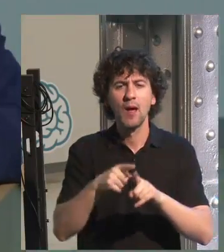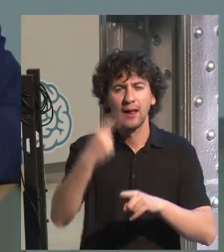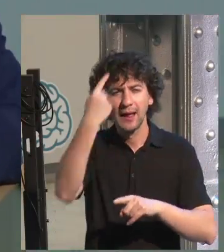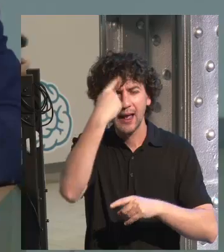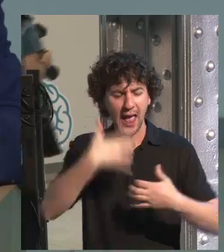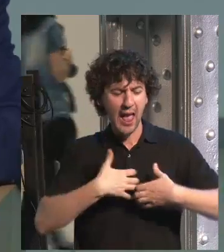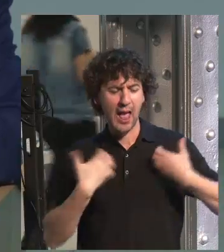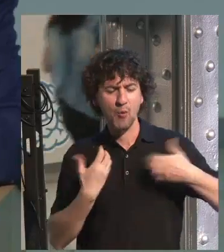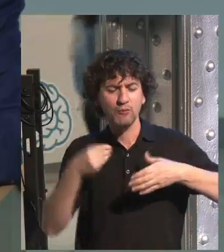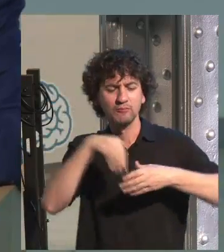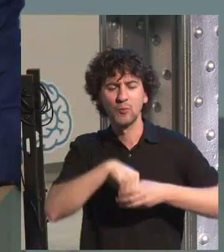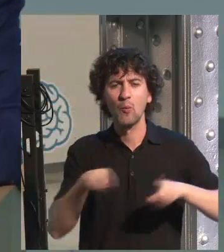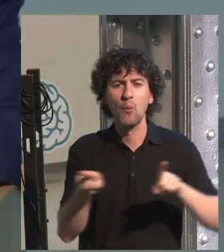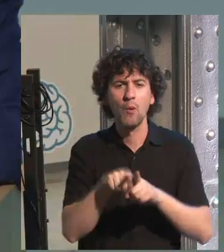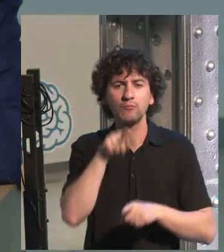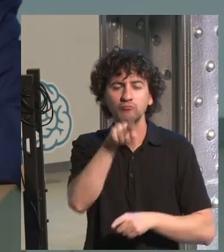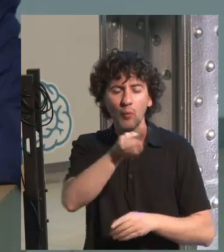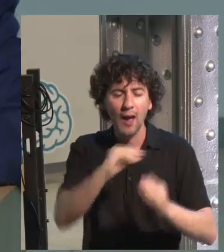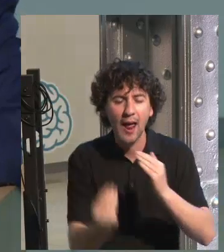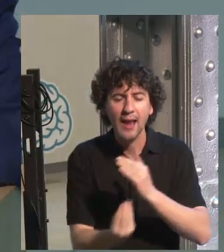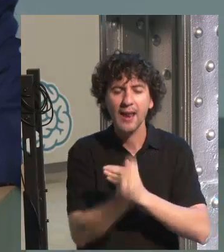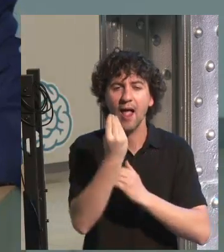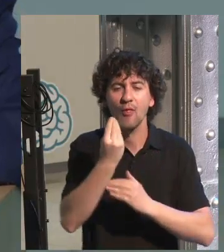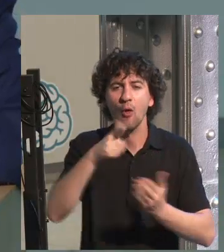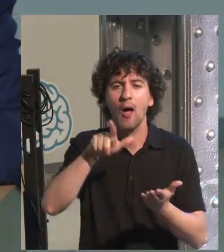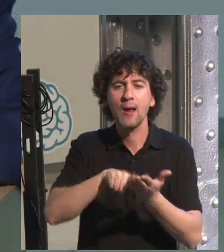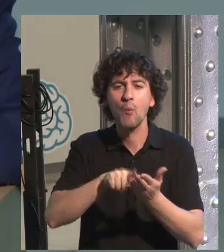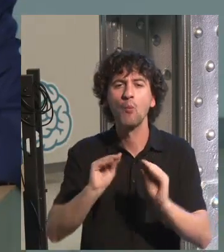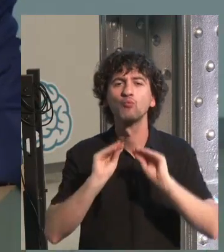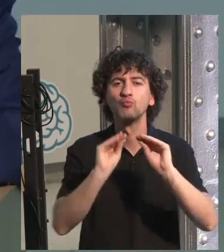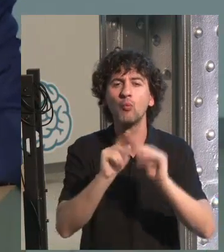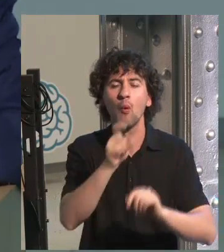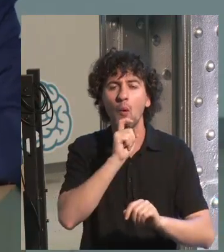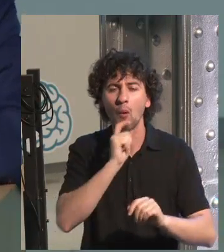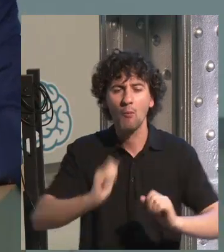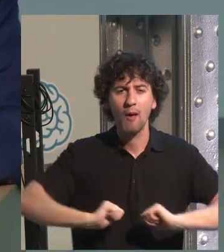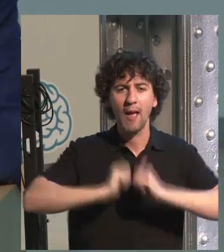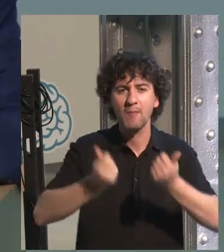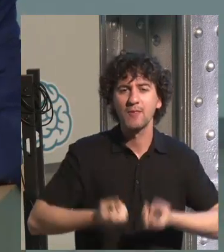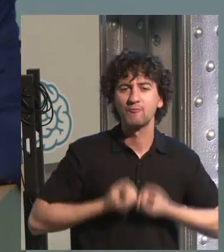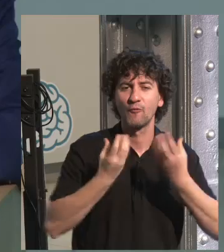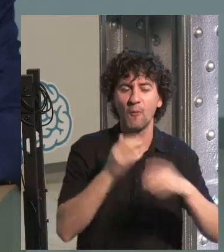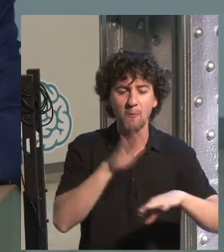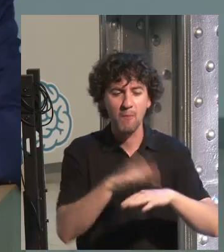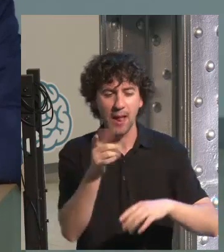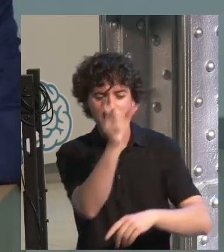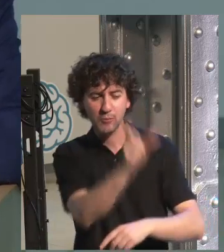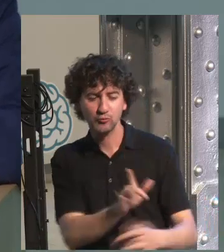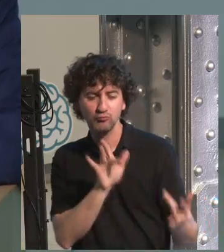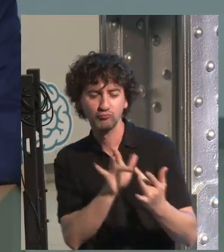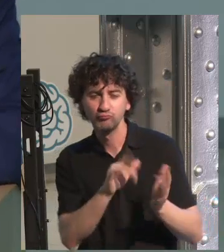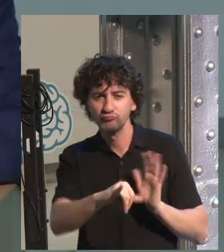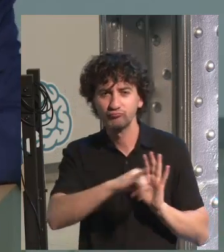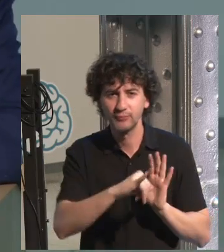speaker because of the emotional subtract. Only when you are speaking in your mother tongue, you will have the